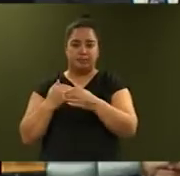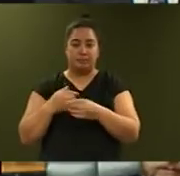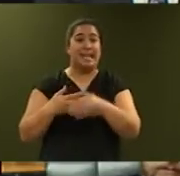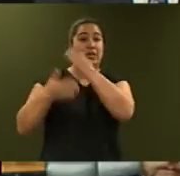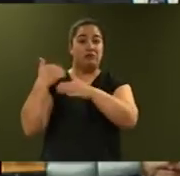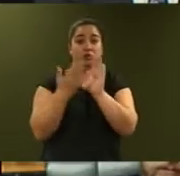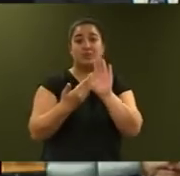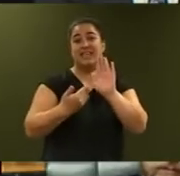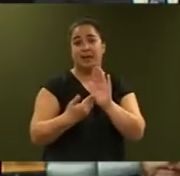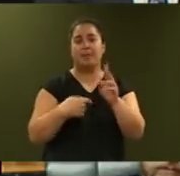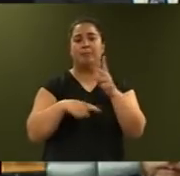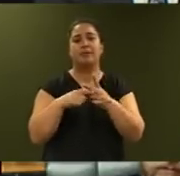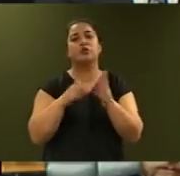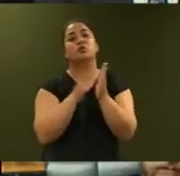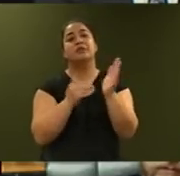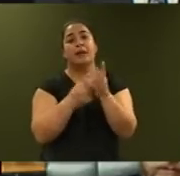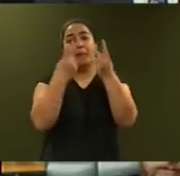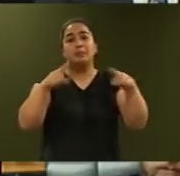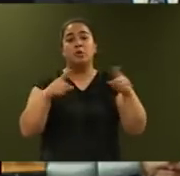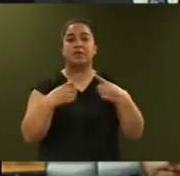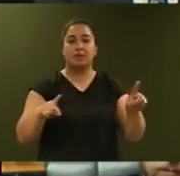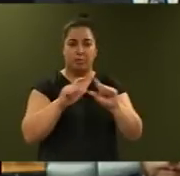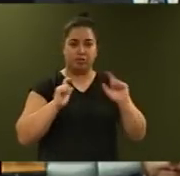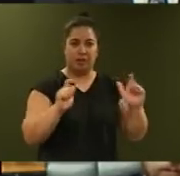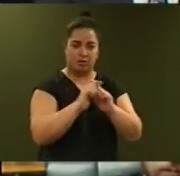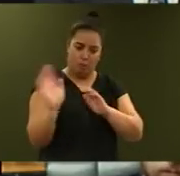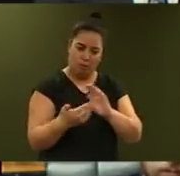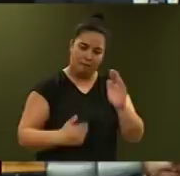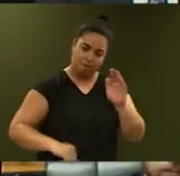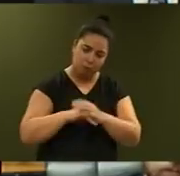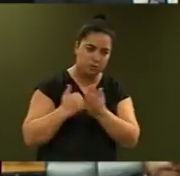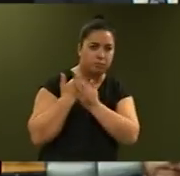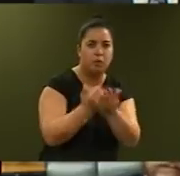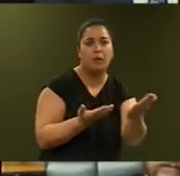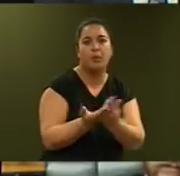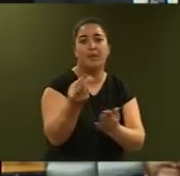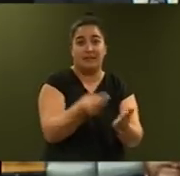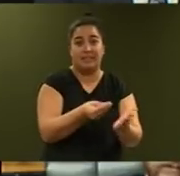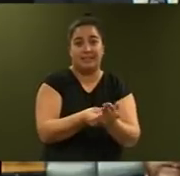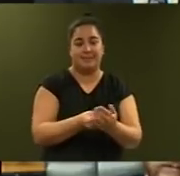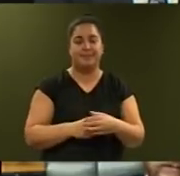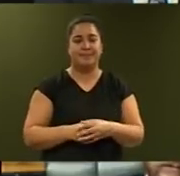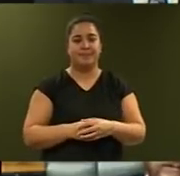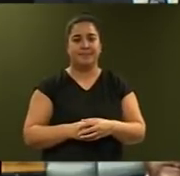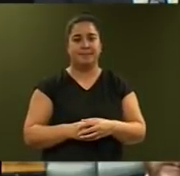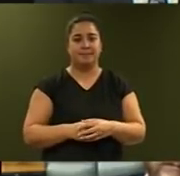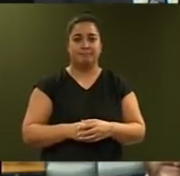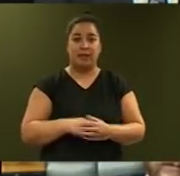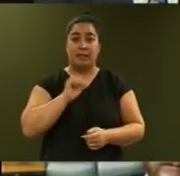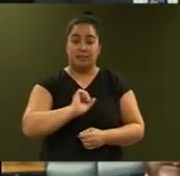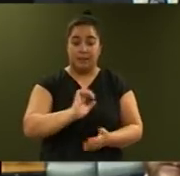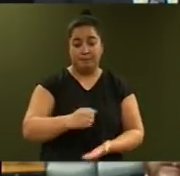and the New Zealand Music Commission are all supported with new funding in this Budget. This Budget begins the establishment